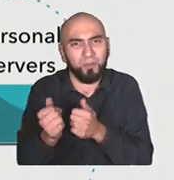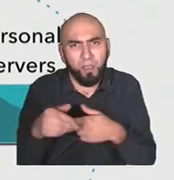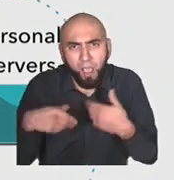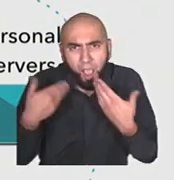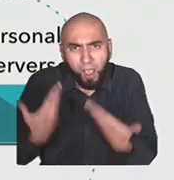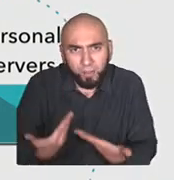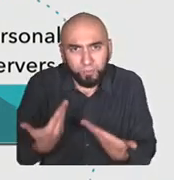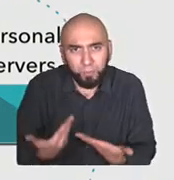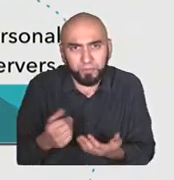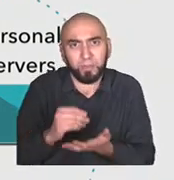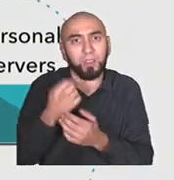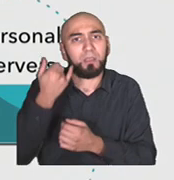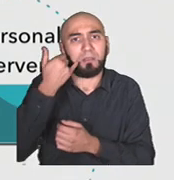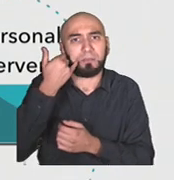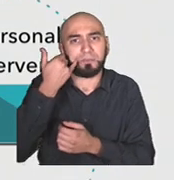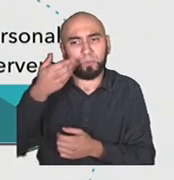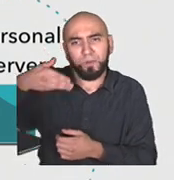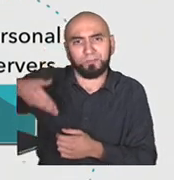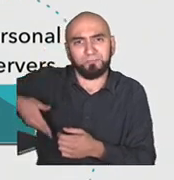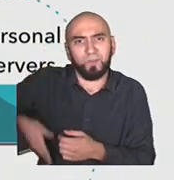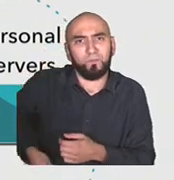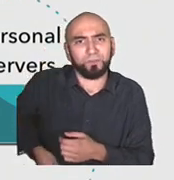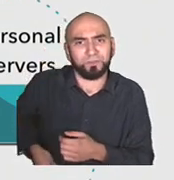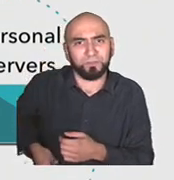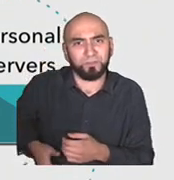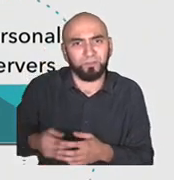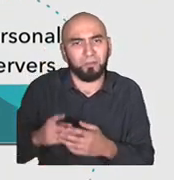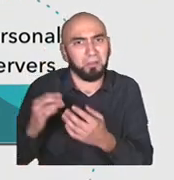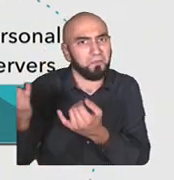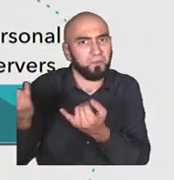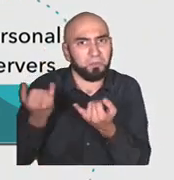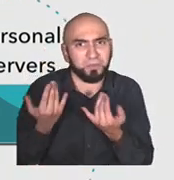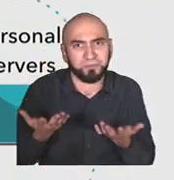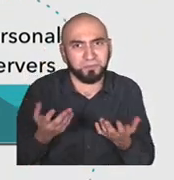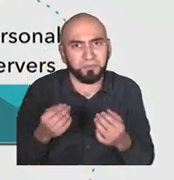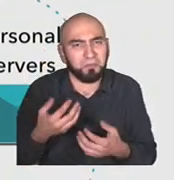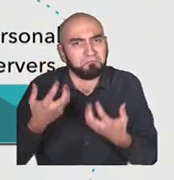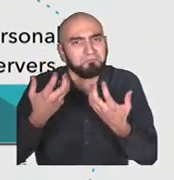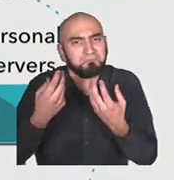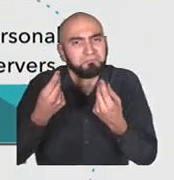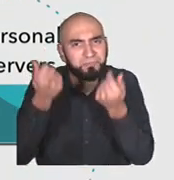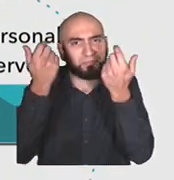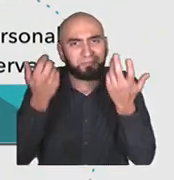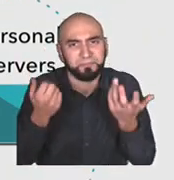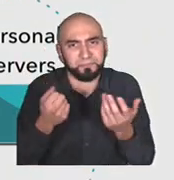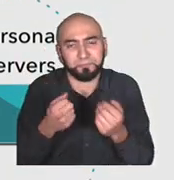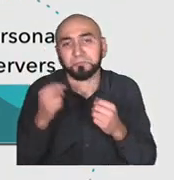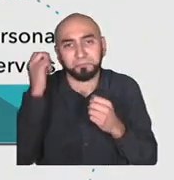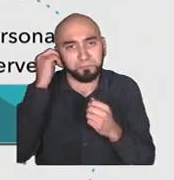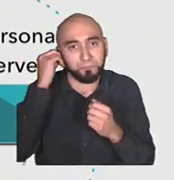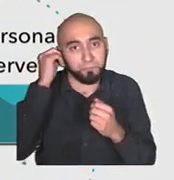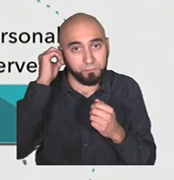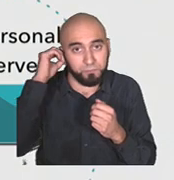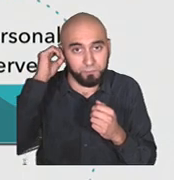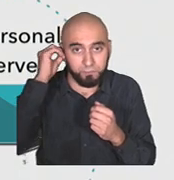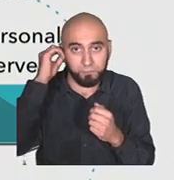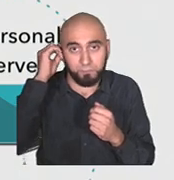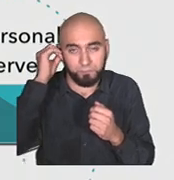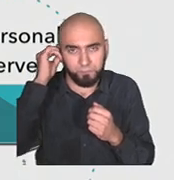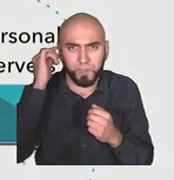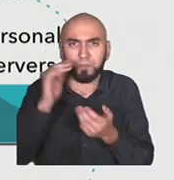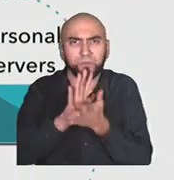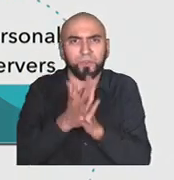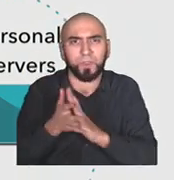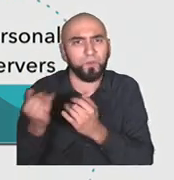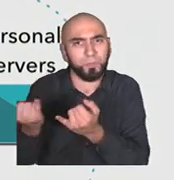away. Maybe we can have something in the middle. All of your health information is with you. And when you